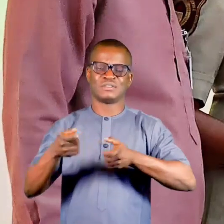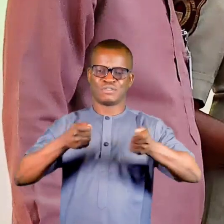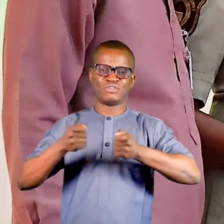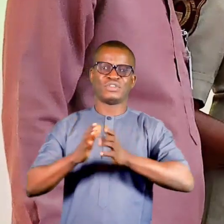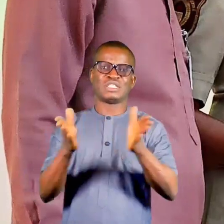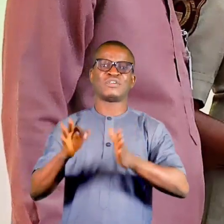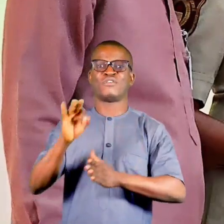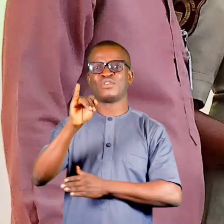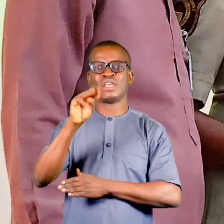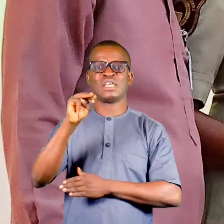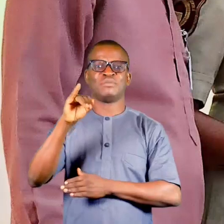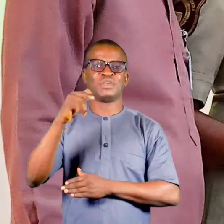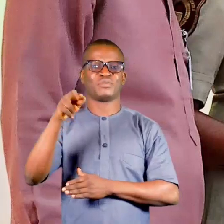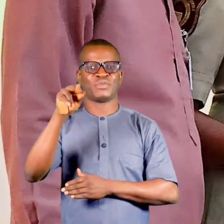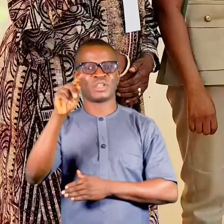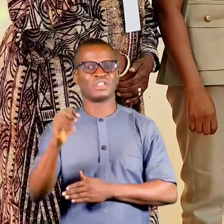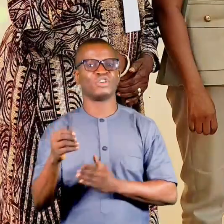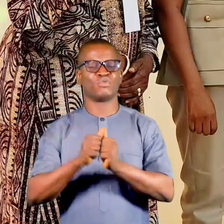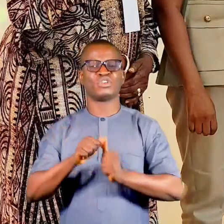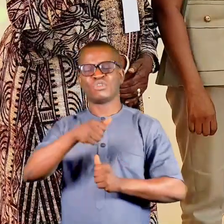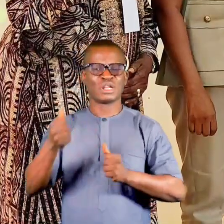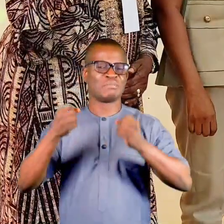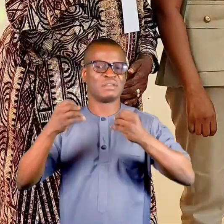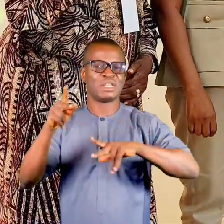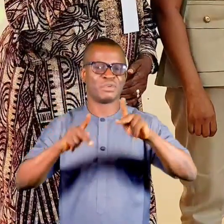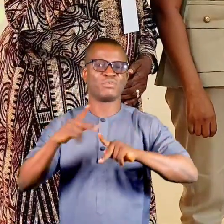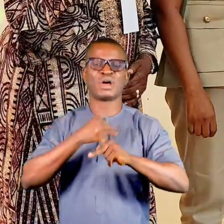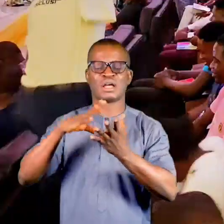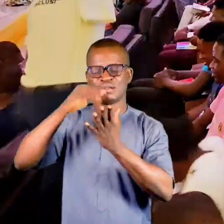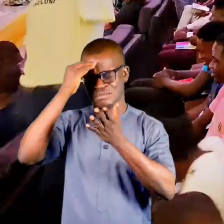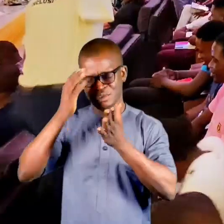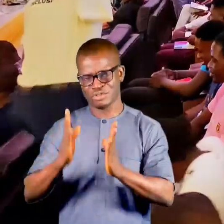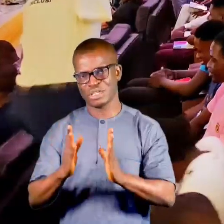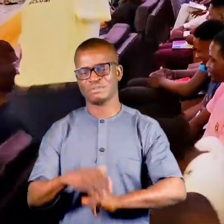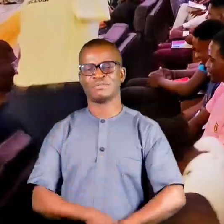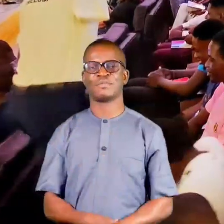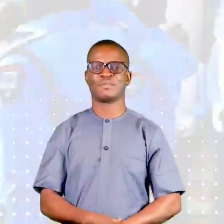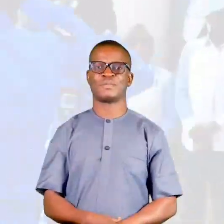Immigration, ACG Kemi Nandap, other eminent personalities and students.